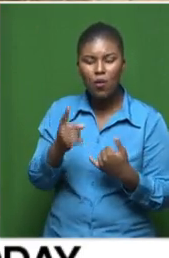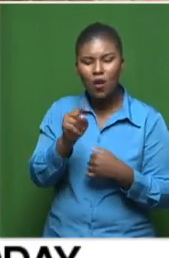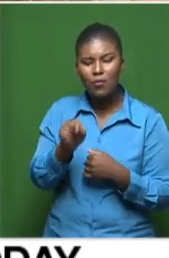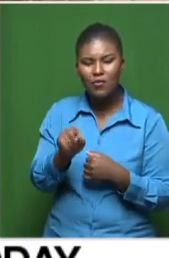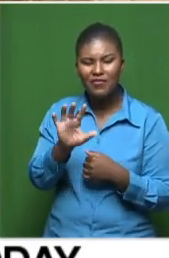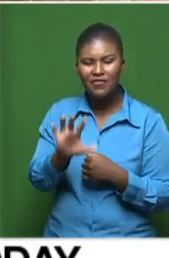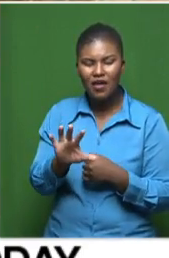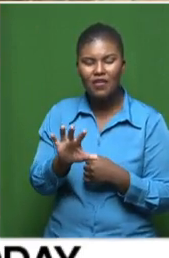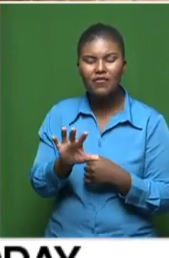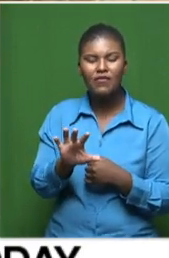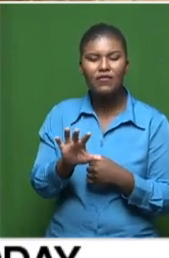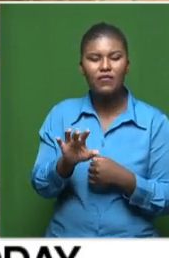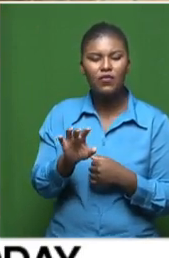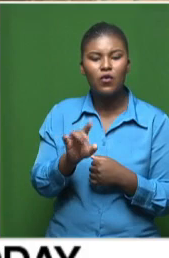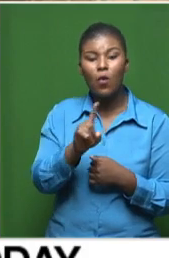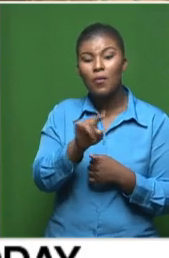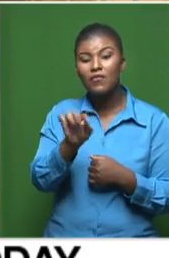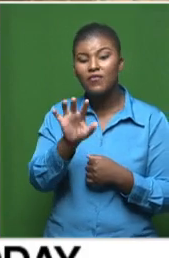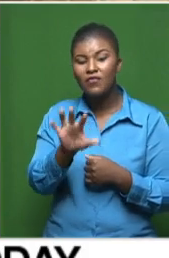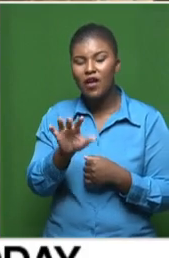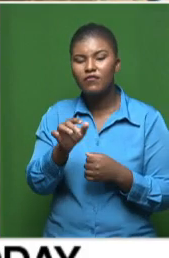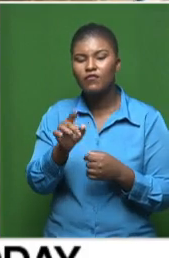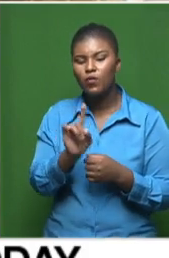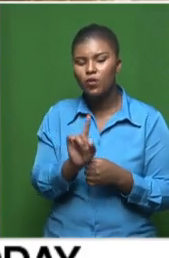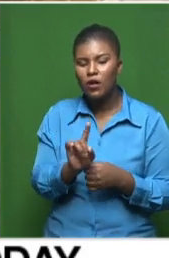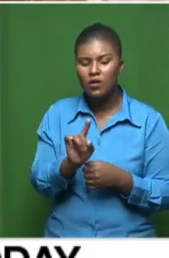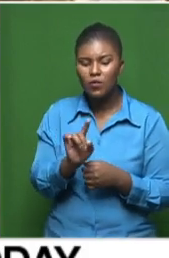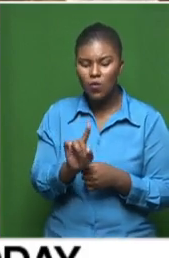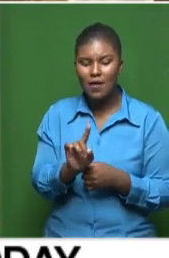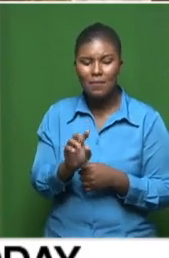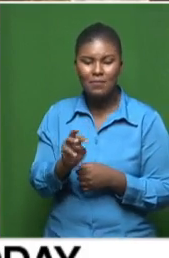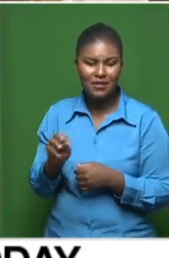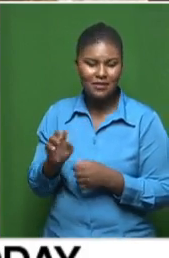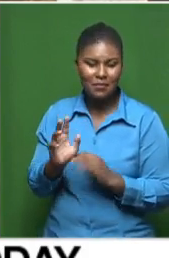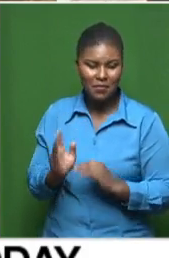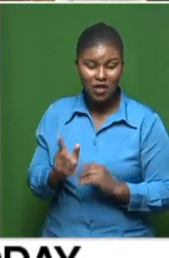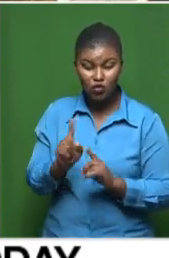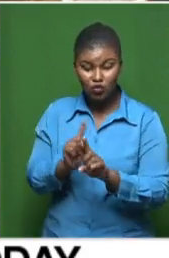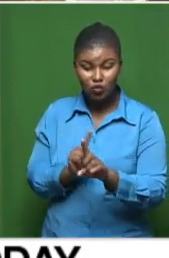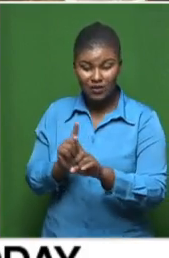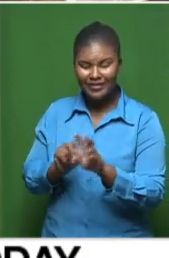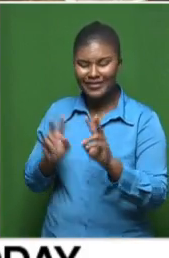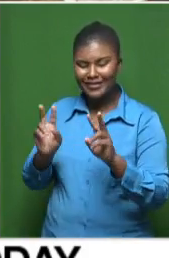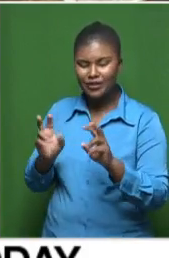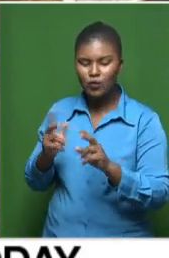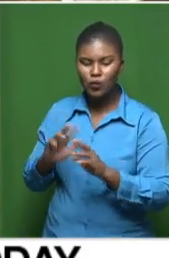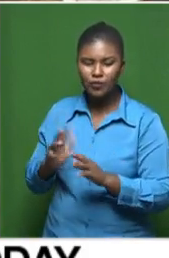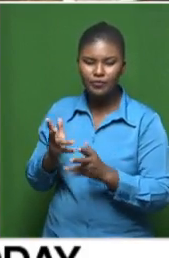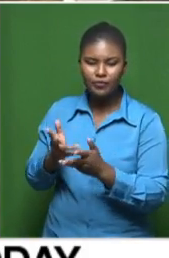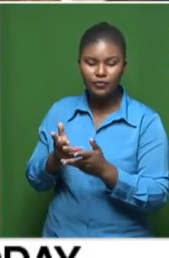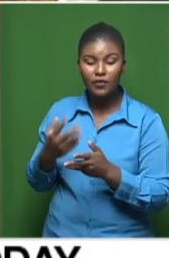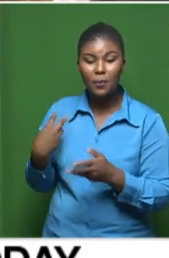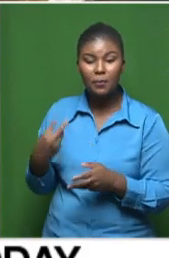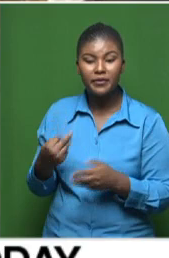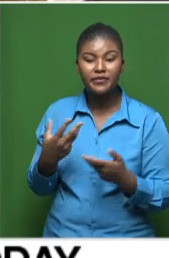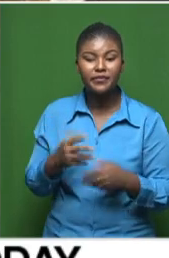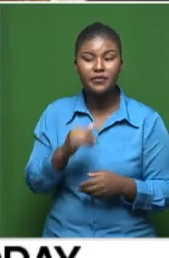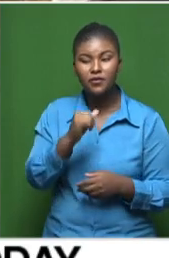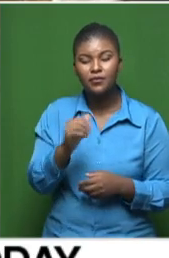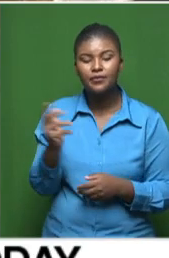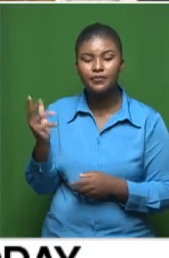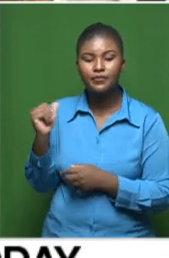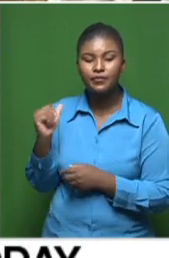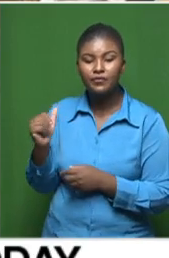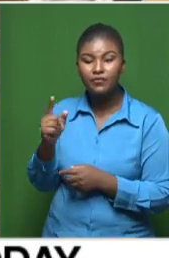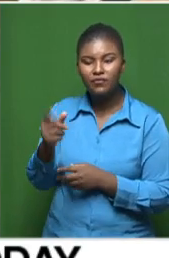.5, that move from 1.5 meters to 1 meter in terms of that social distancing. The minister had told us yesterday that